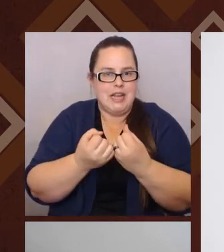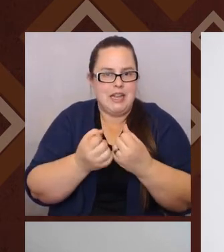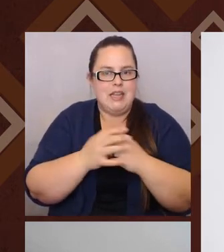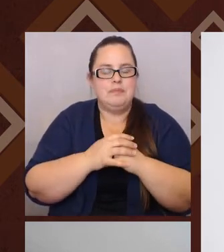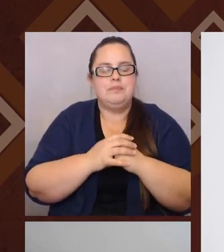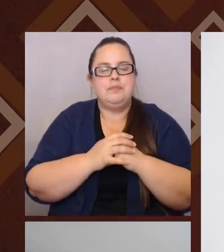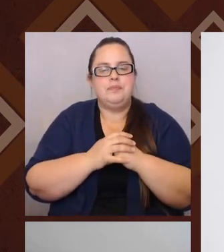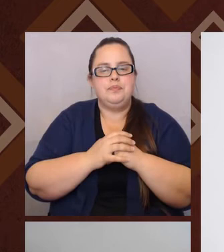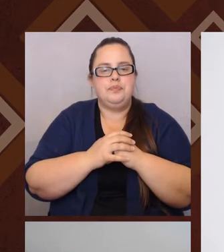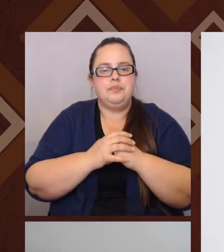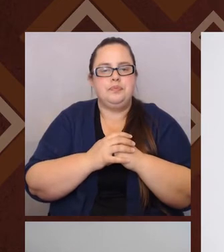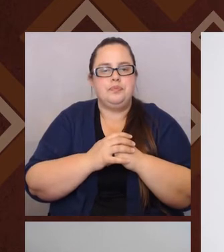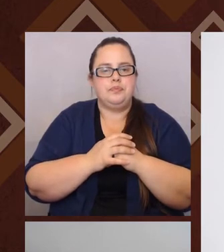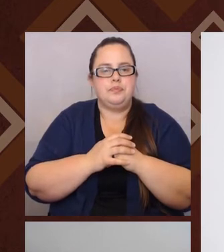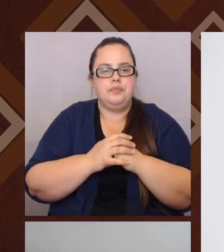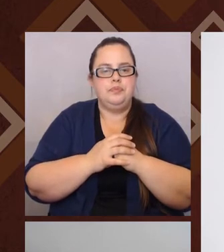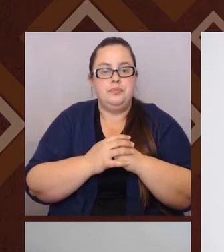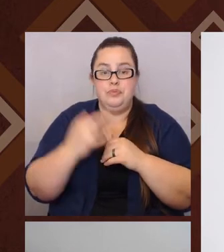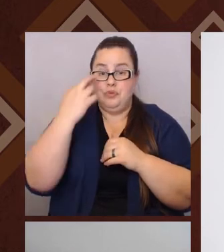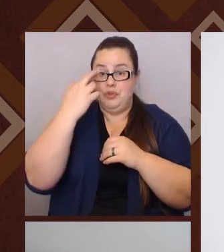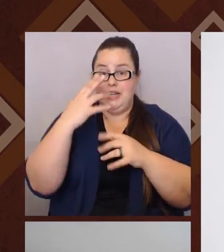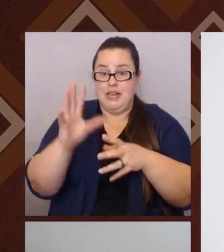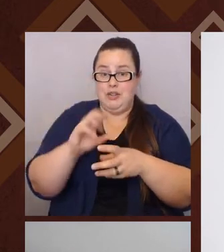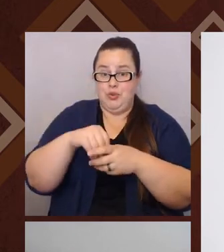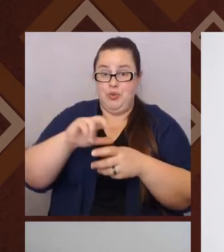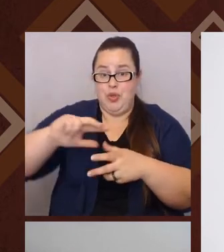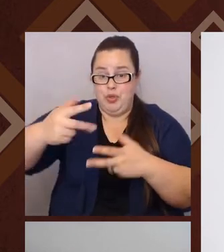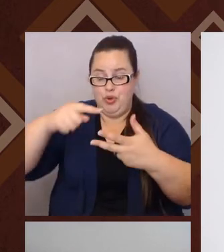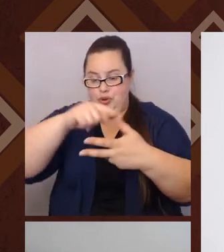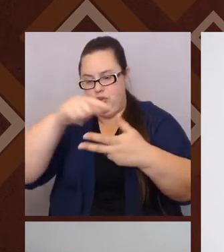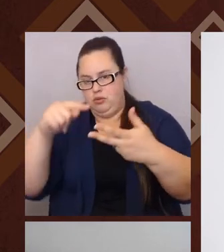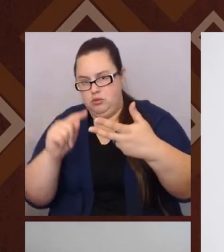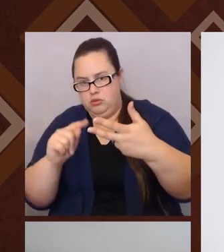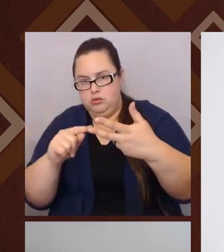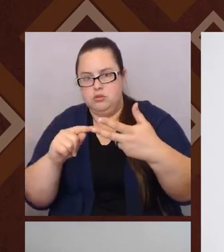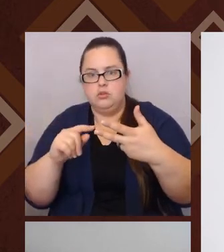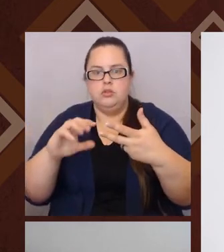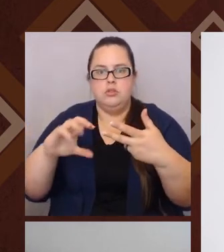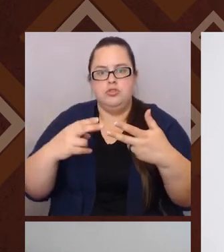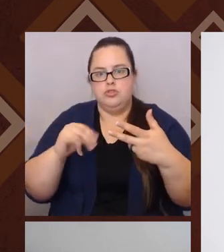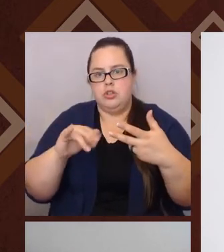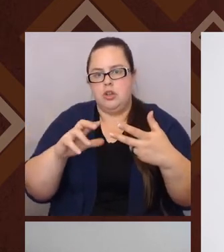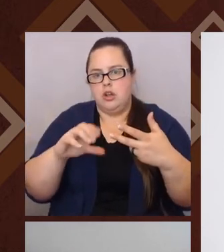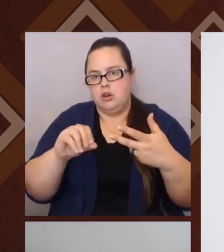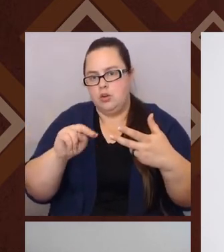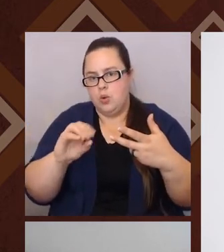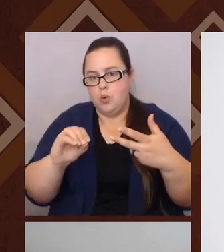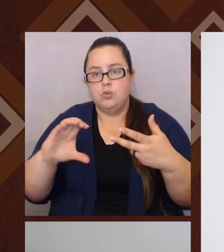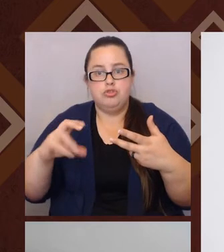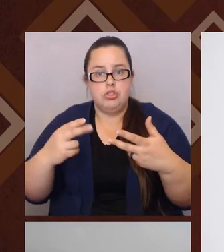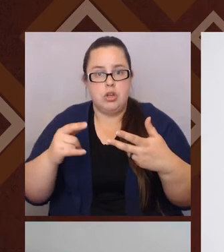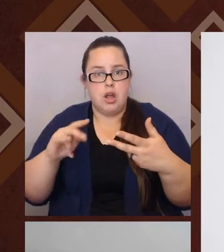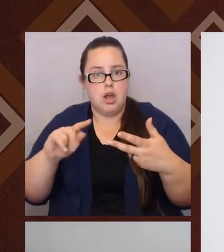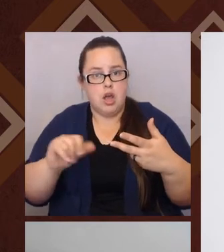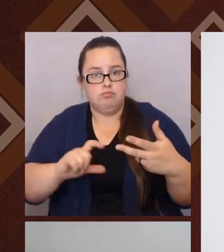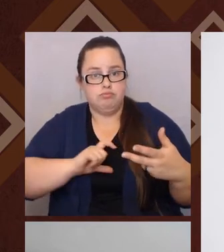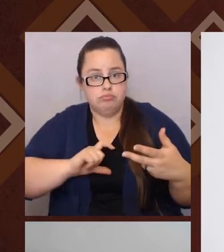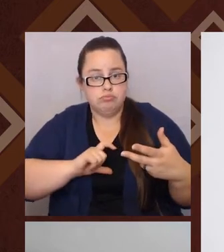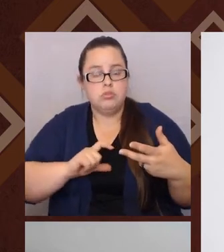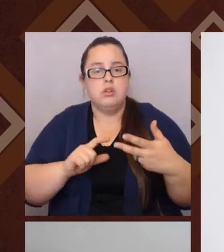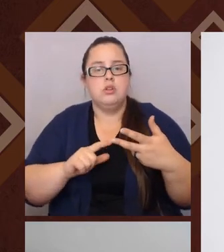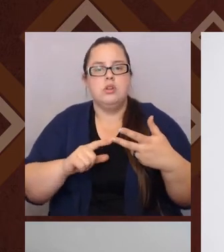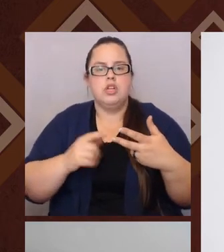reason I include this third term, especially on this slide is I think it's, it's helpful as a contrast because the